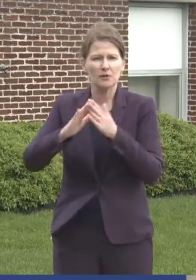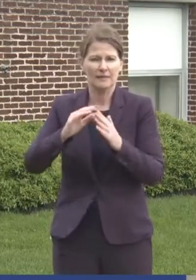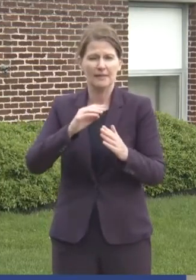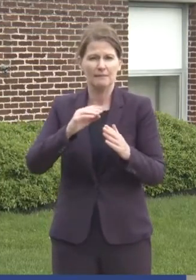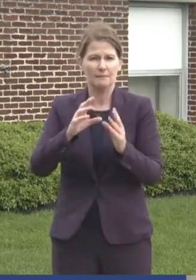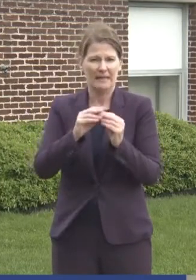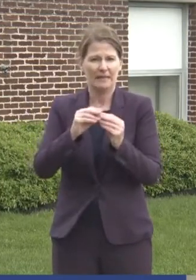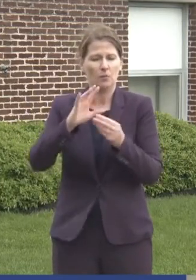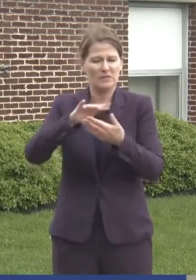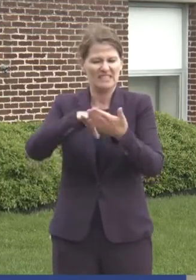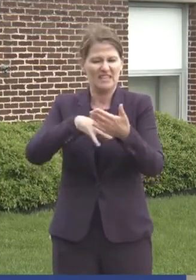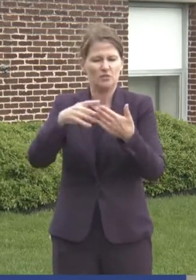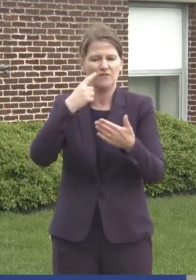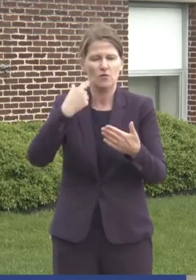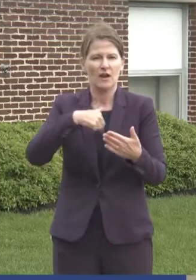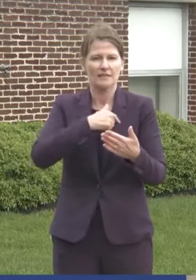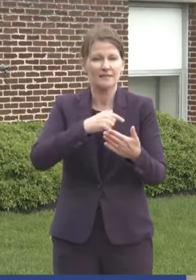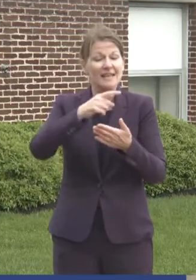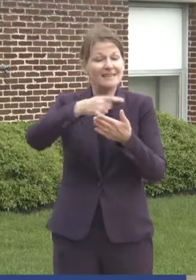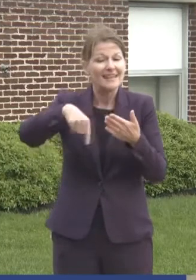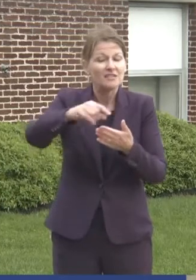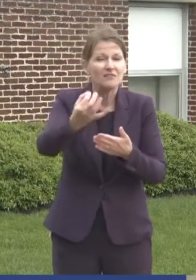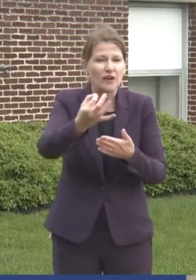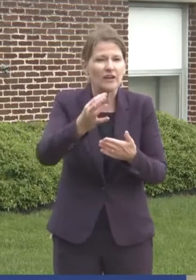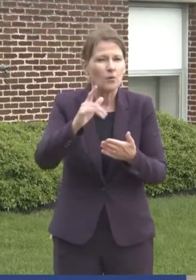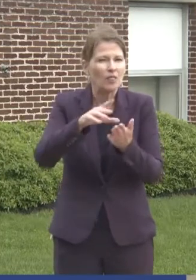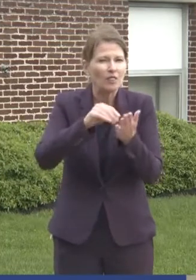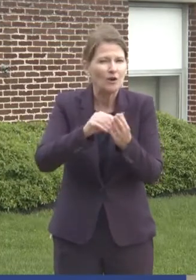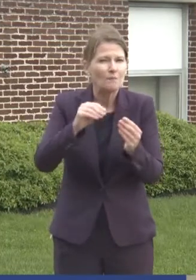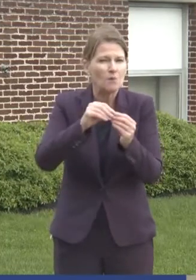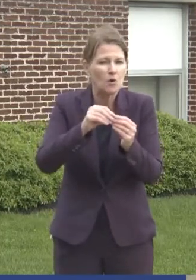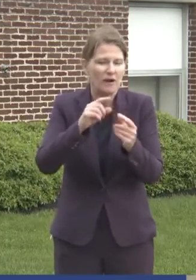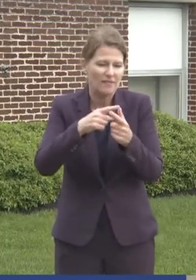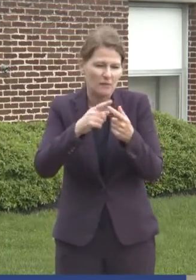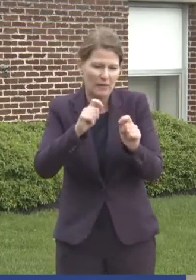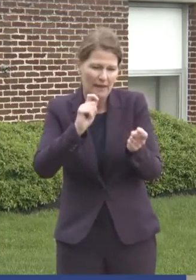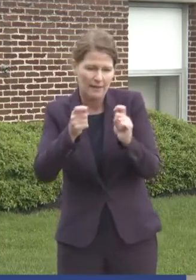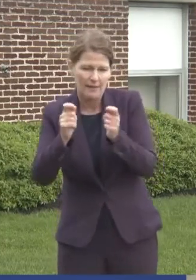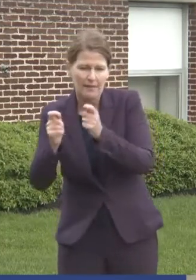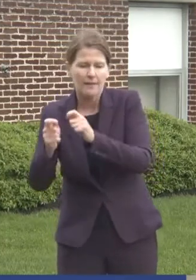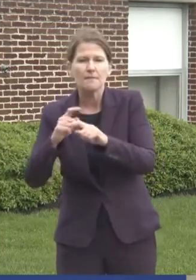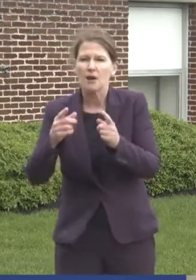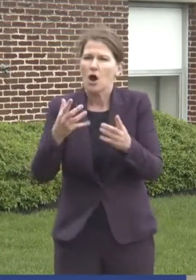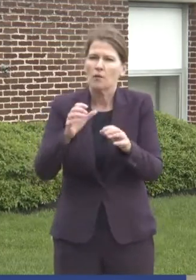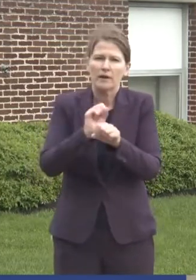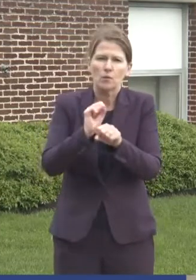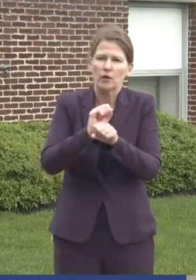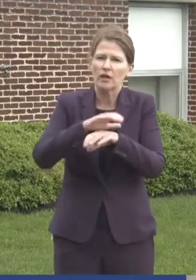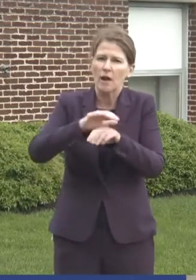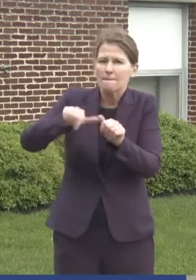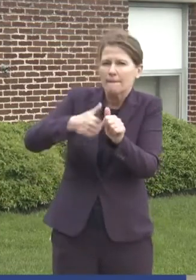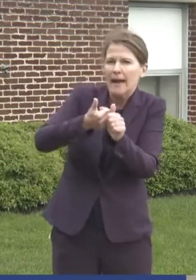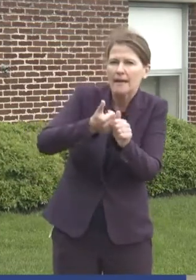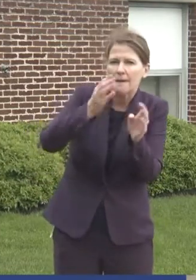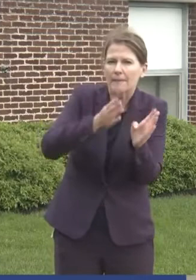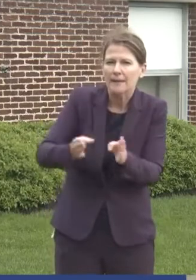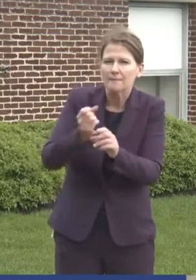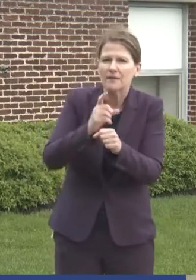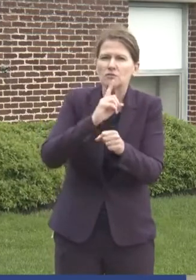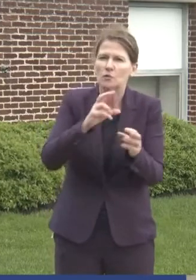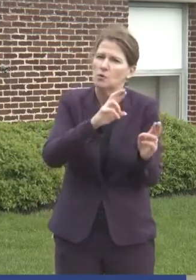us. And so once we learn more next Friday, we'll pivot accordingly, but we're already working on our contingency plans to make sure we're ready to do that.